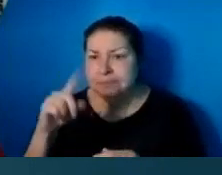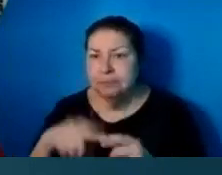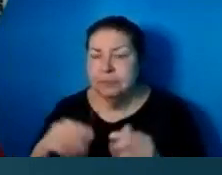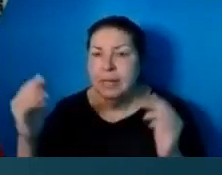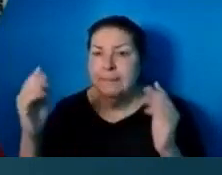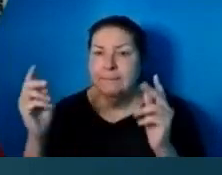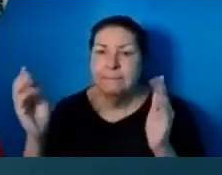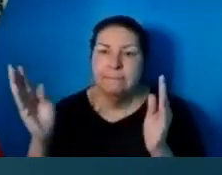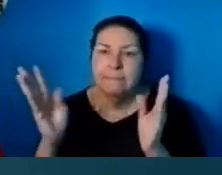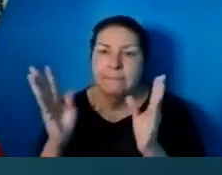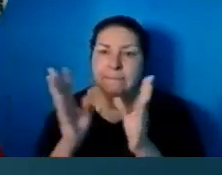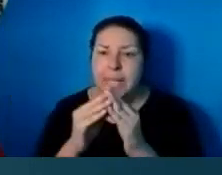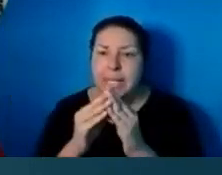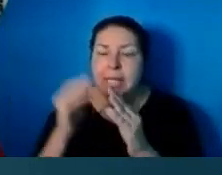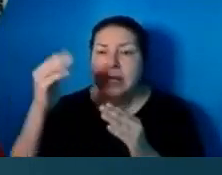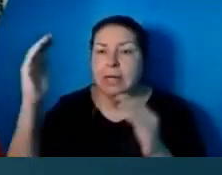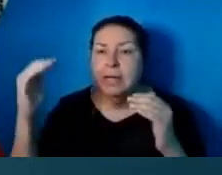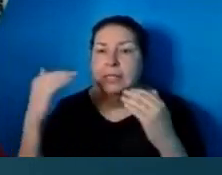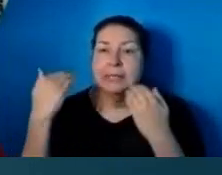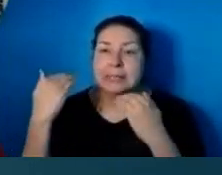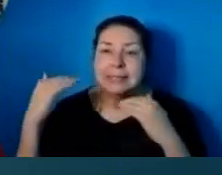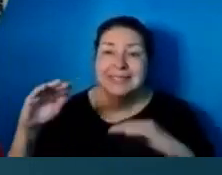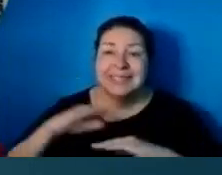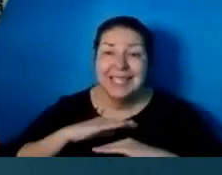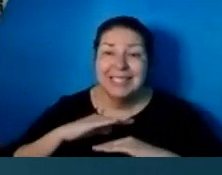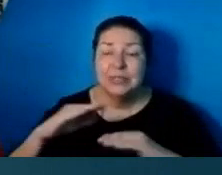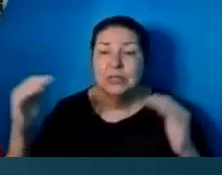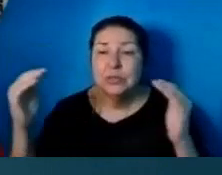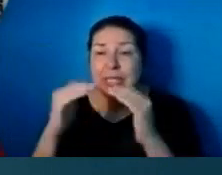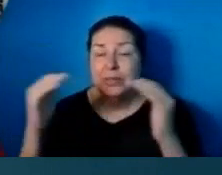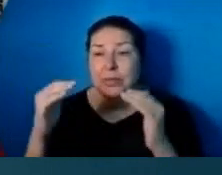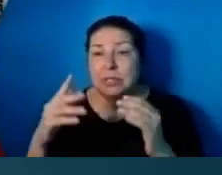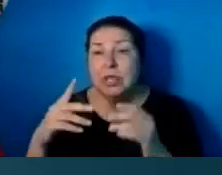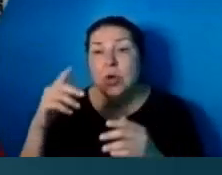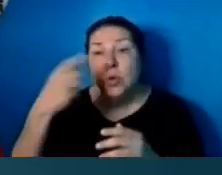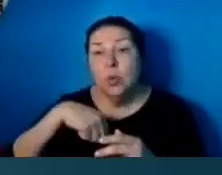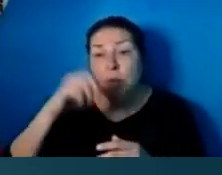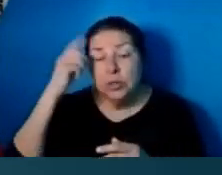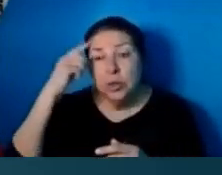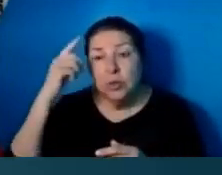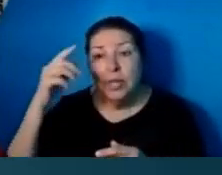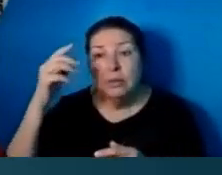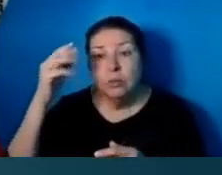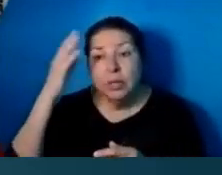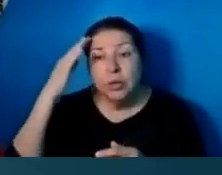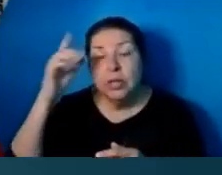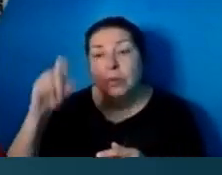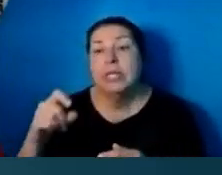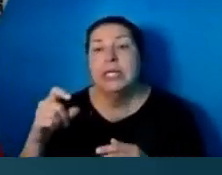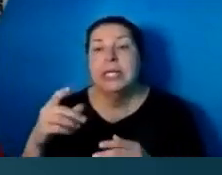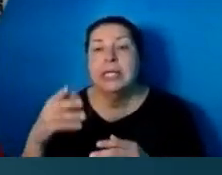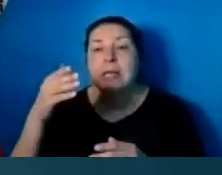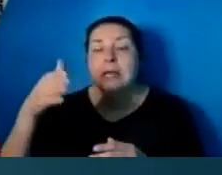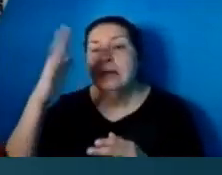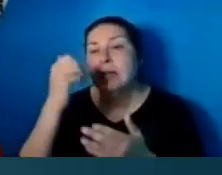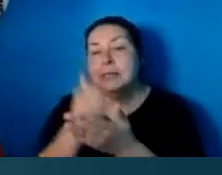and we see that we have a need for a Savior. And it's also the law acts as a guide to show